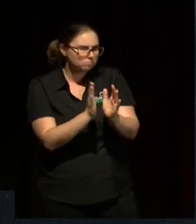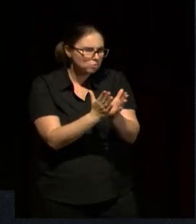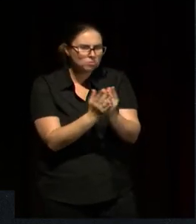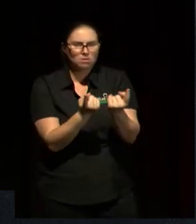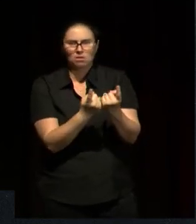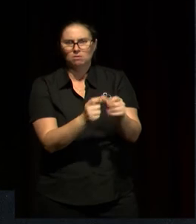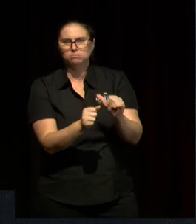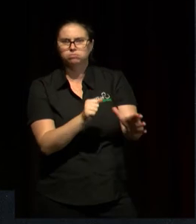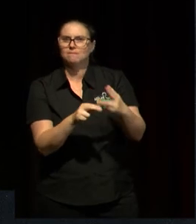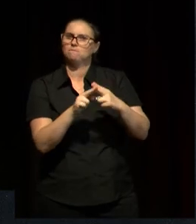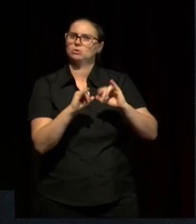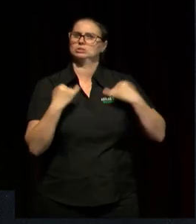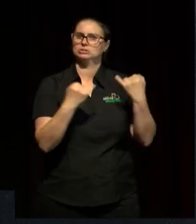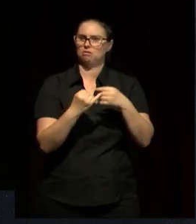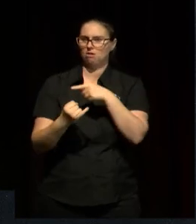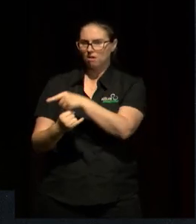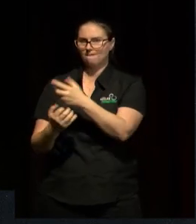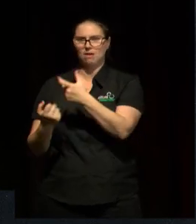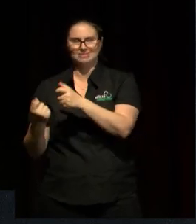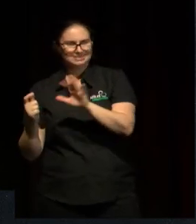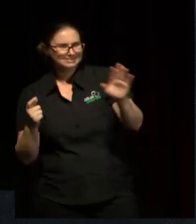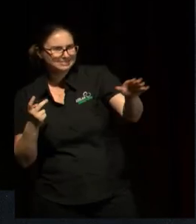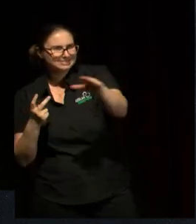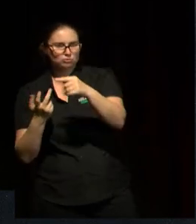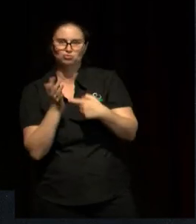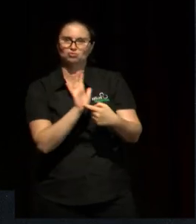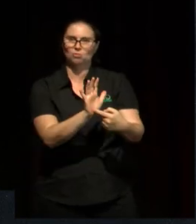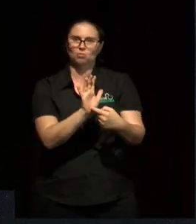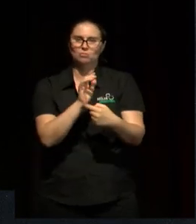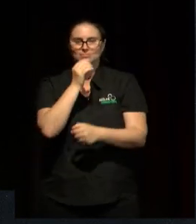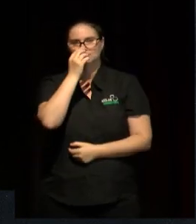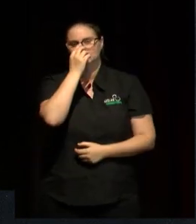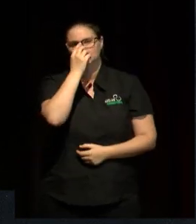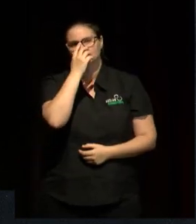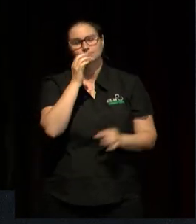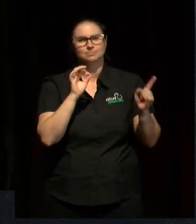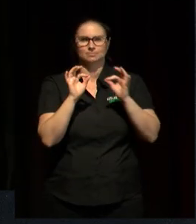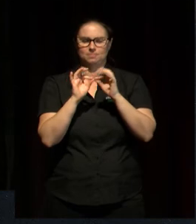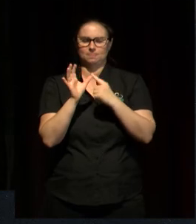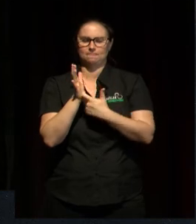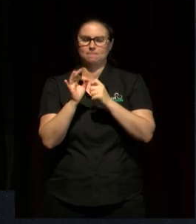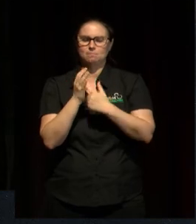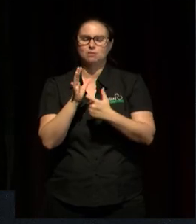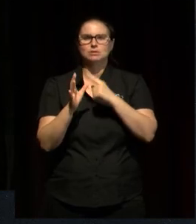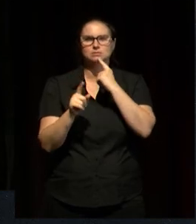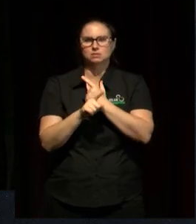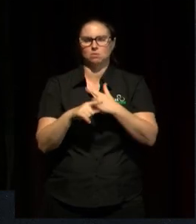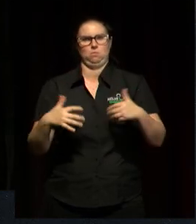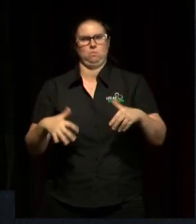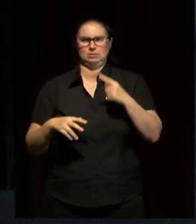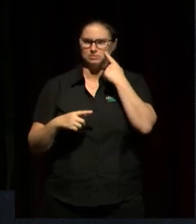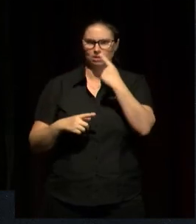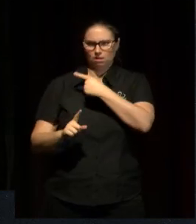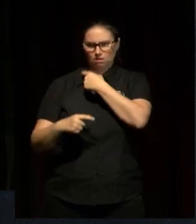shift in 40 years to see the transition from absence of information to locally generated